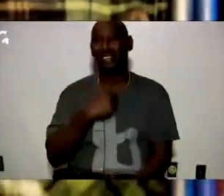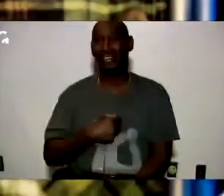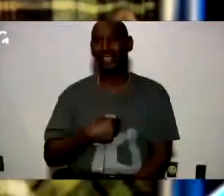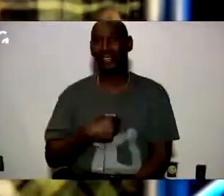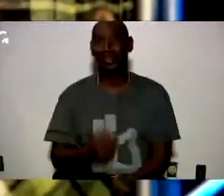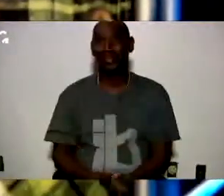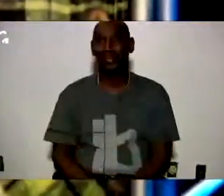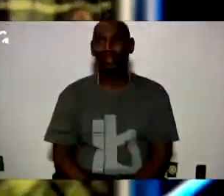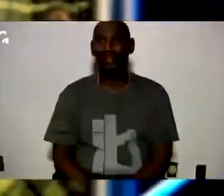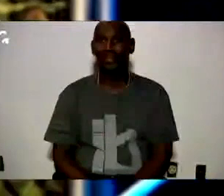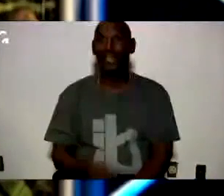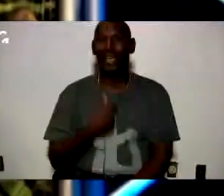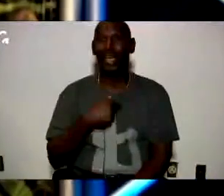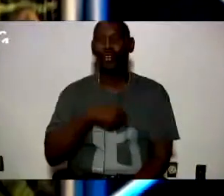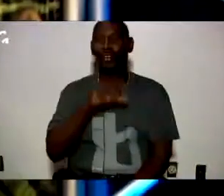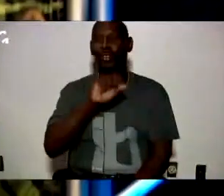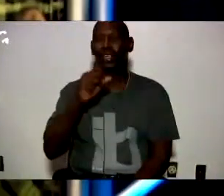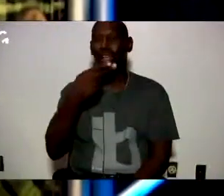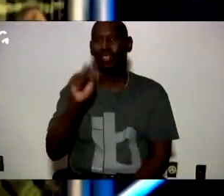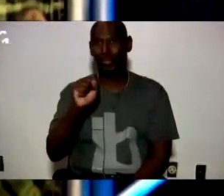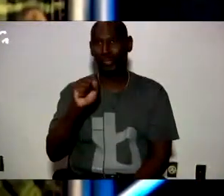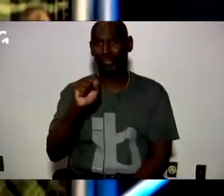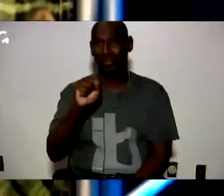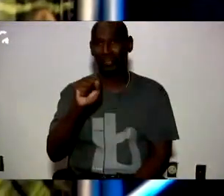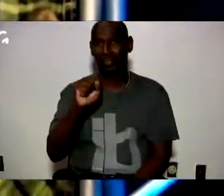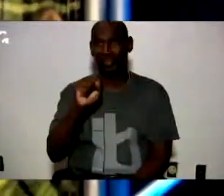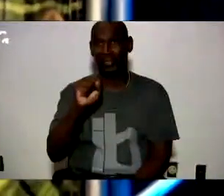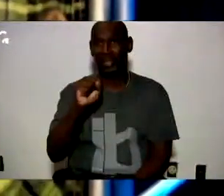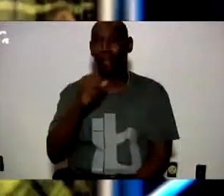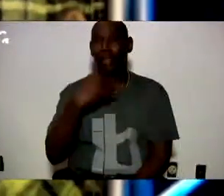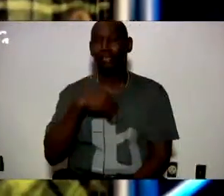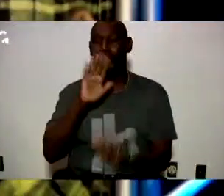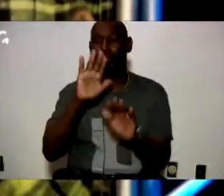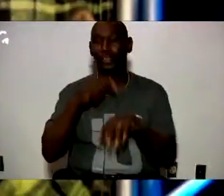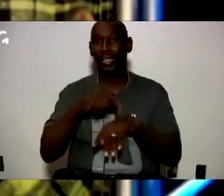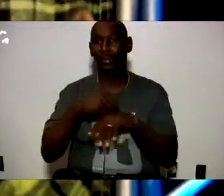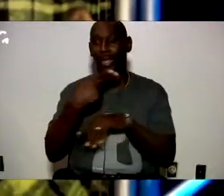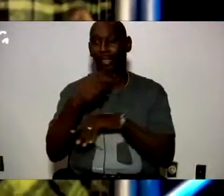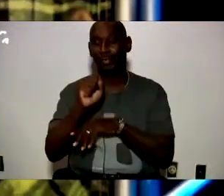so I go to Sunset High School I'm having a great time in high school